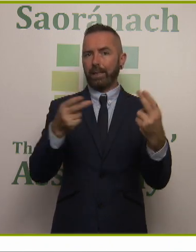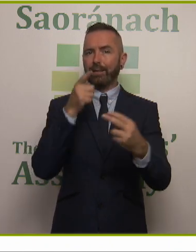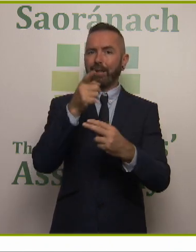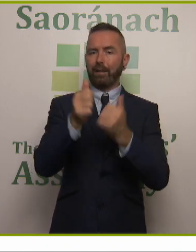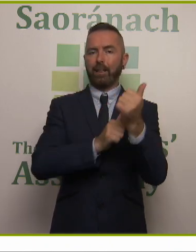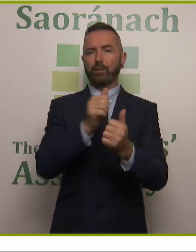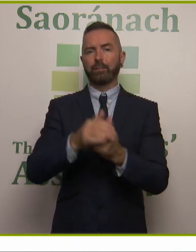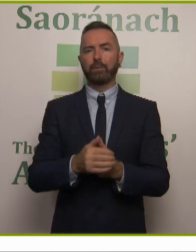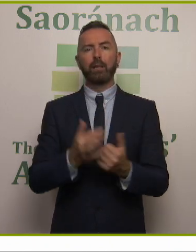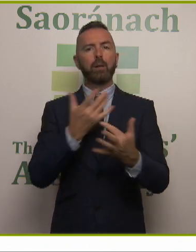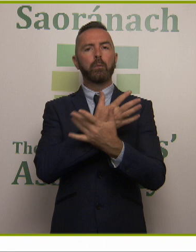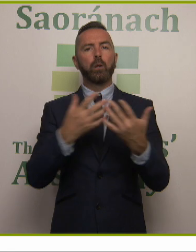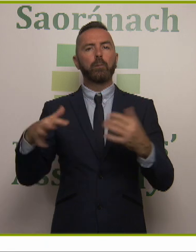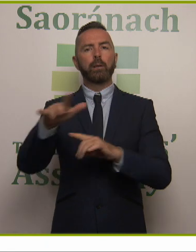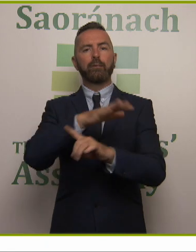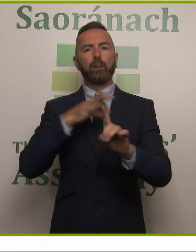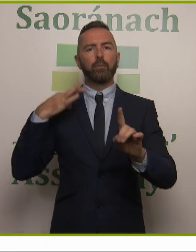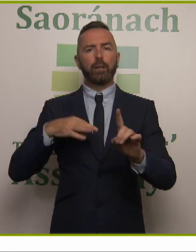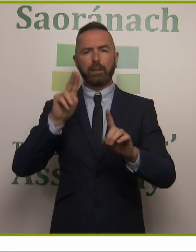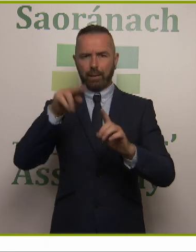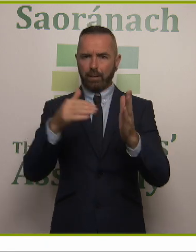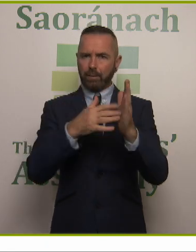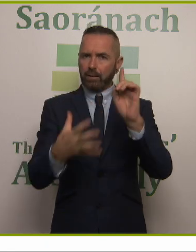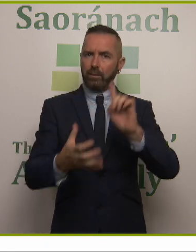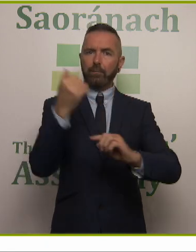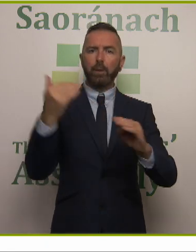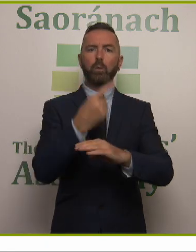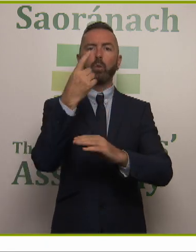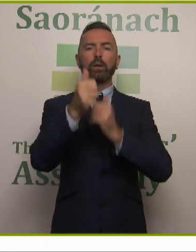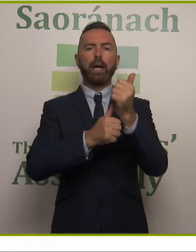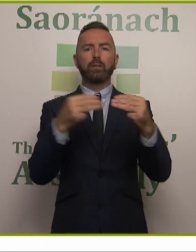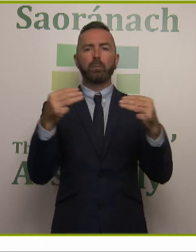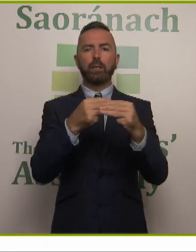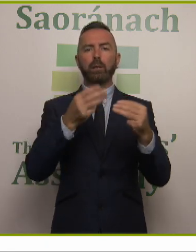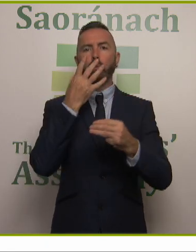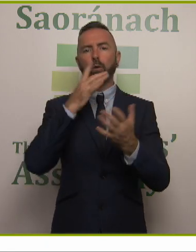Multiple environmental benefits can be achieved by a single action to protect water quality.